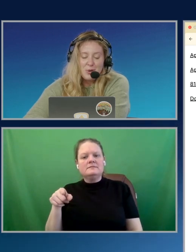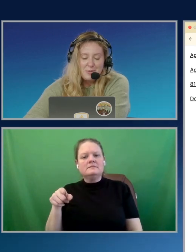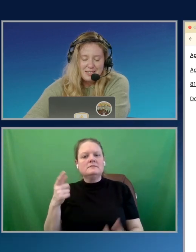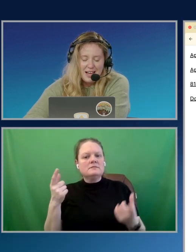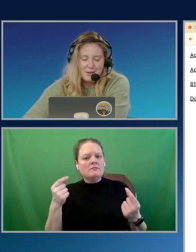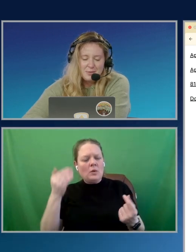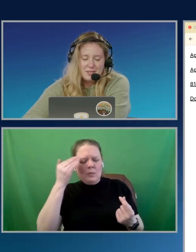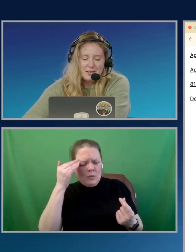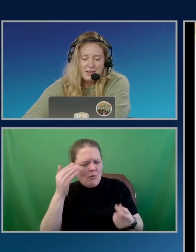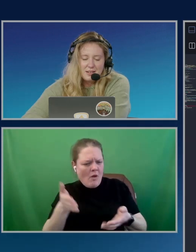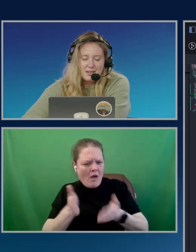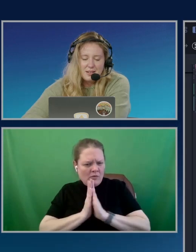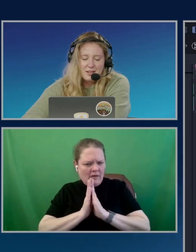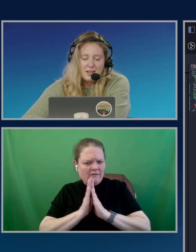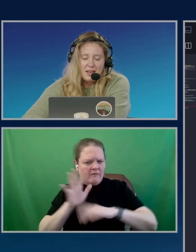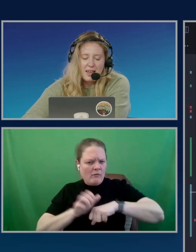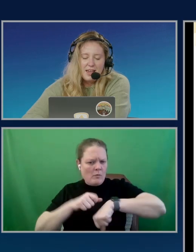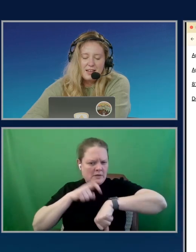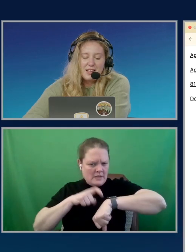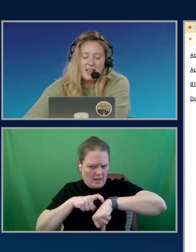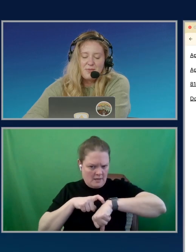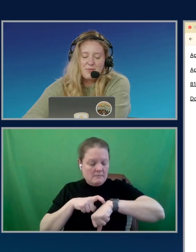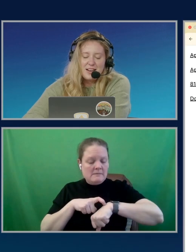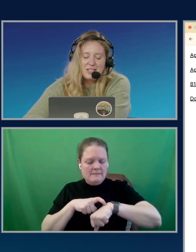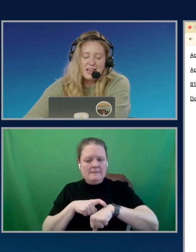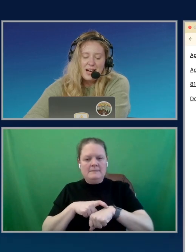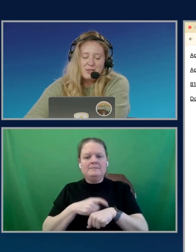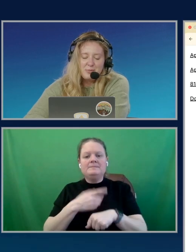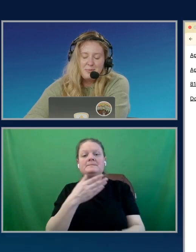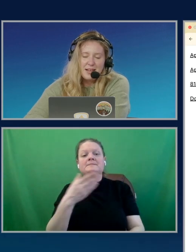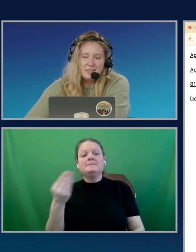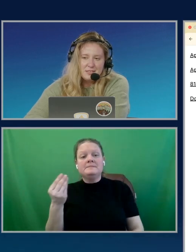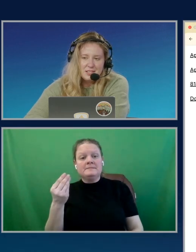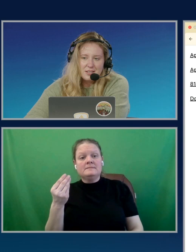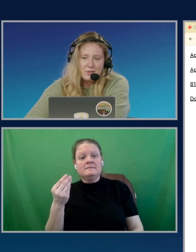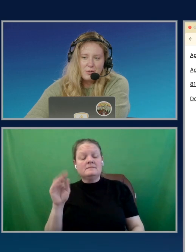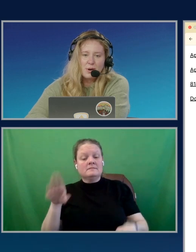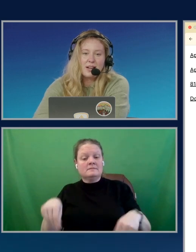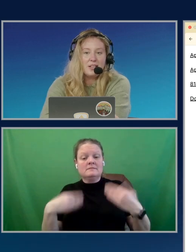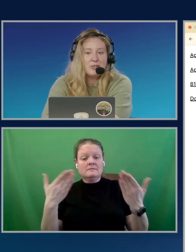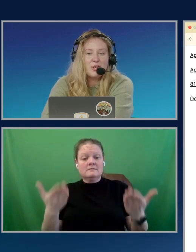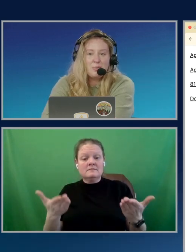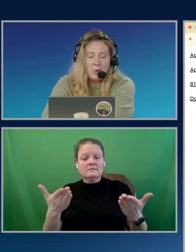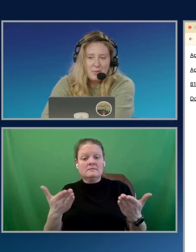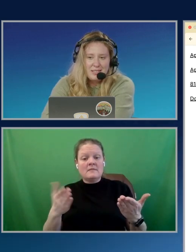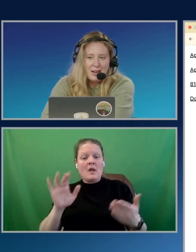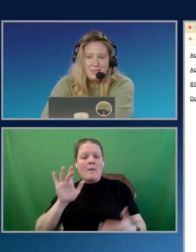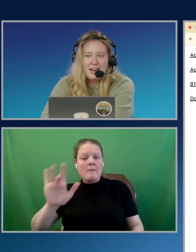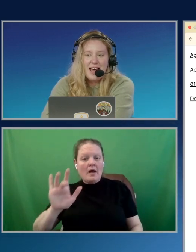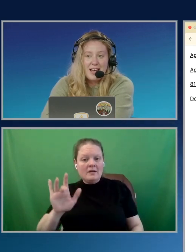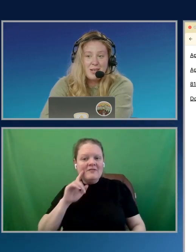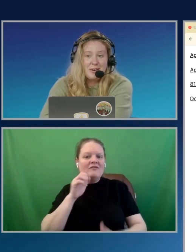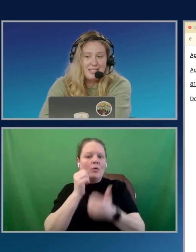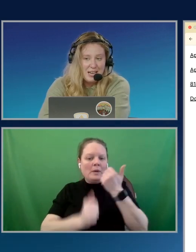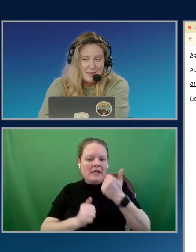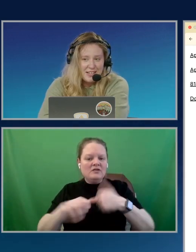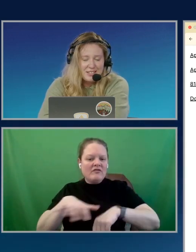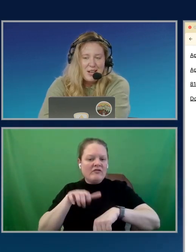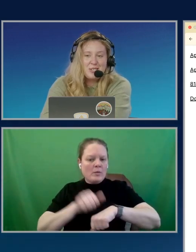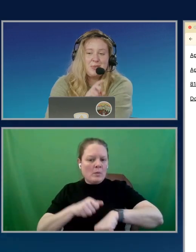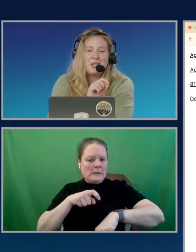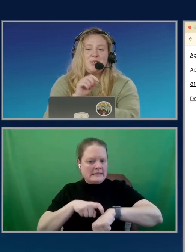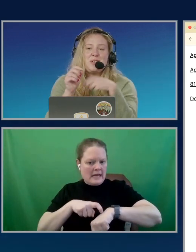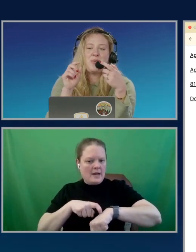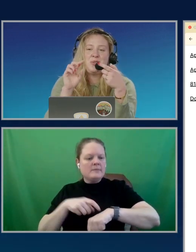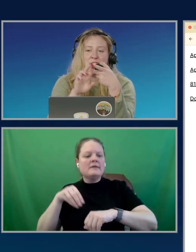asking for appointment times and it rendered out buttons for each of the appointment times that I had in my database.